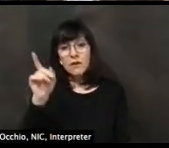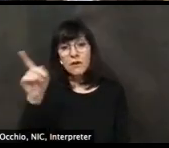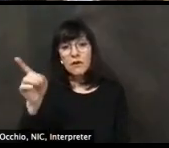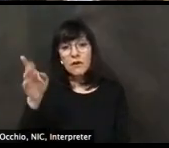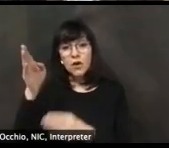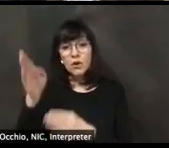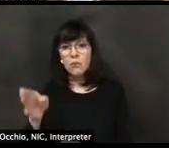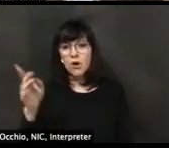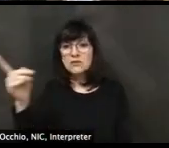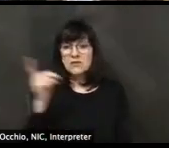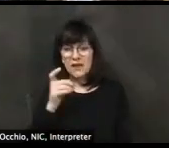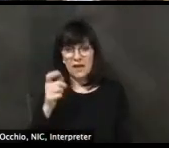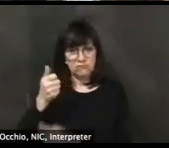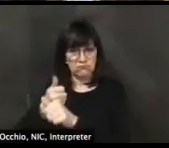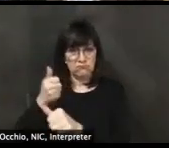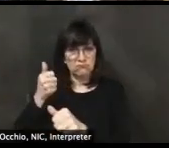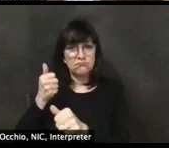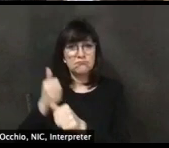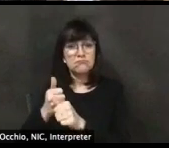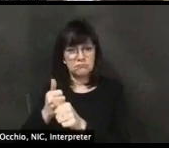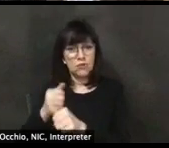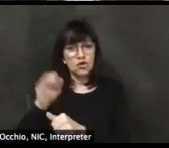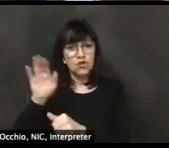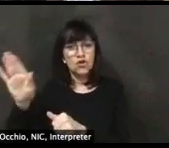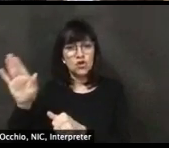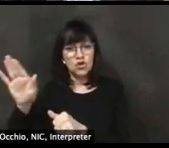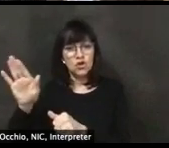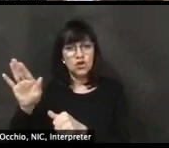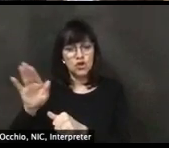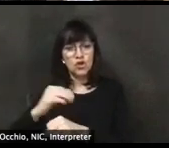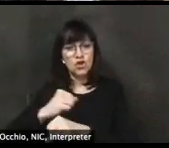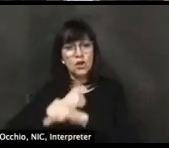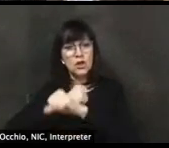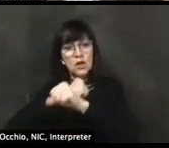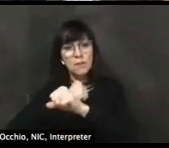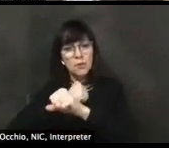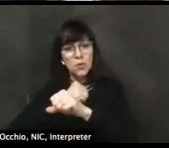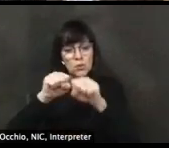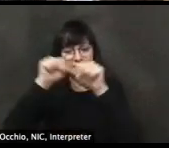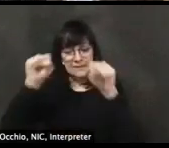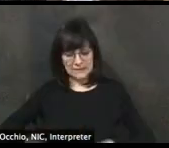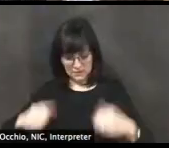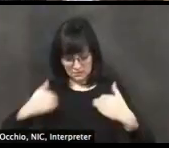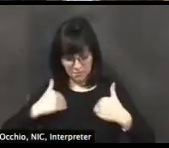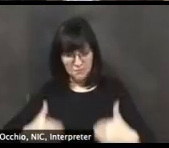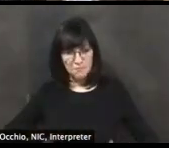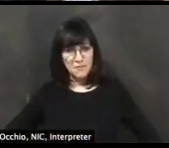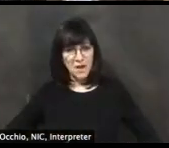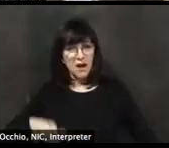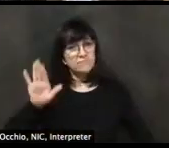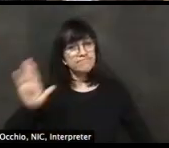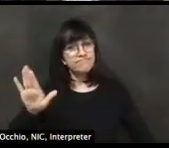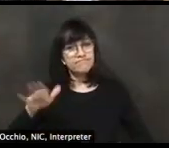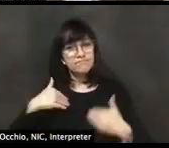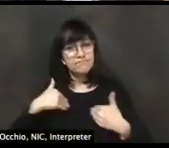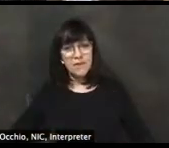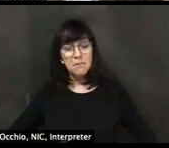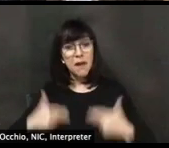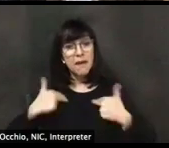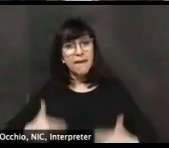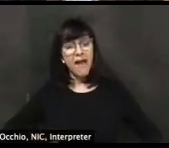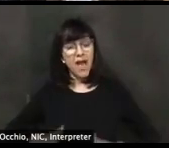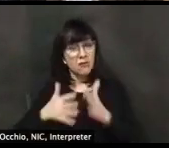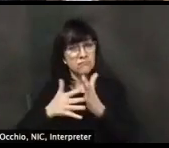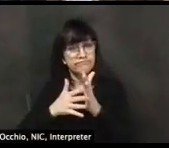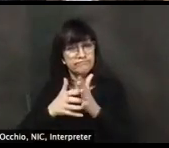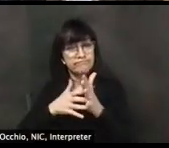Catherine's worried that she's not going to be able to go out and about until phase three. Can you, can you talk about the risks to folks with compromised